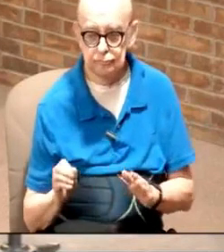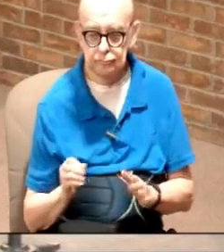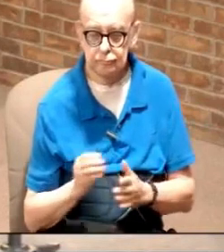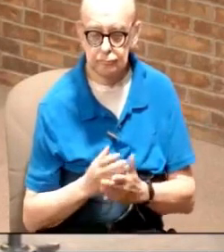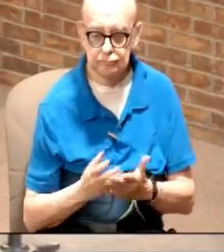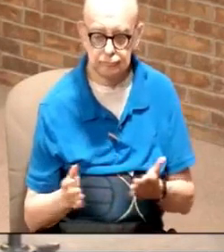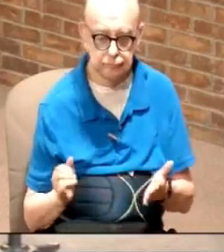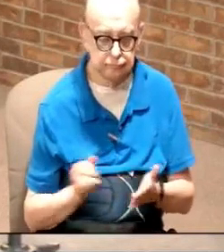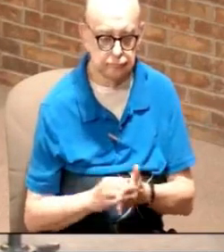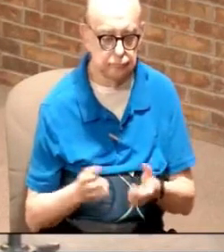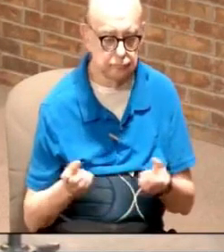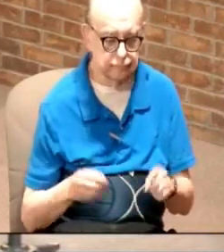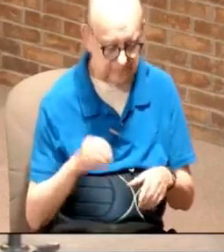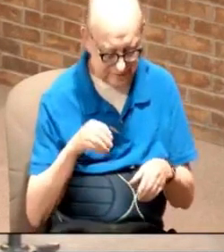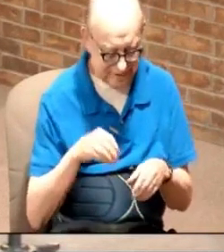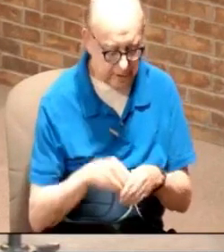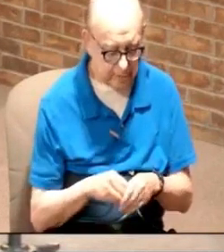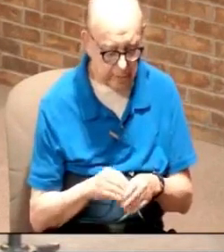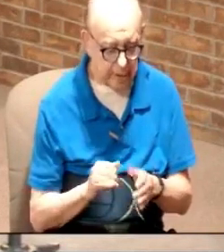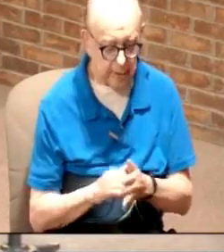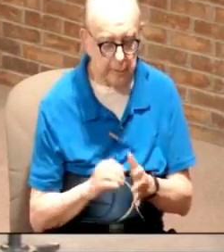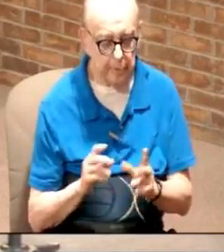something that has happened internally.